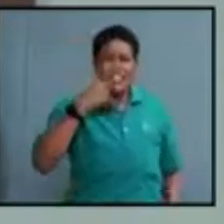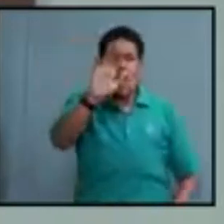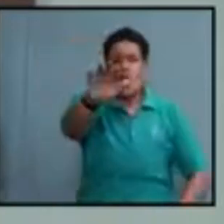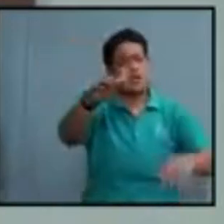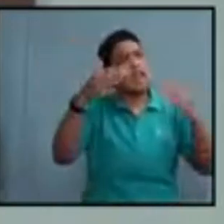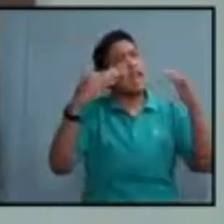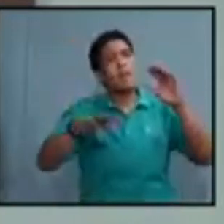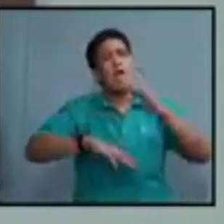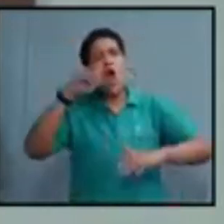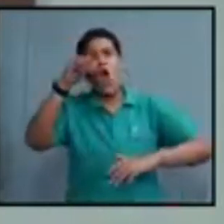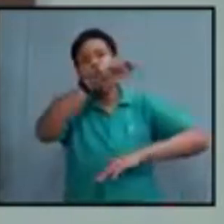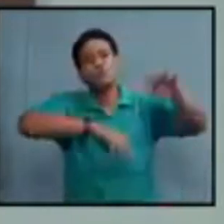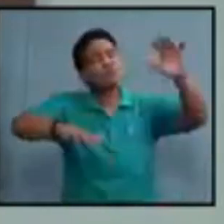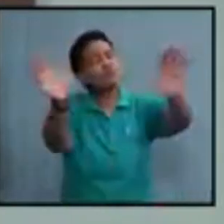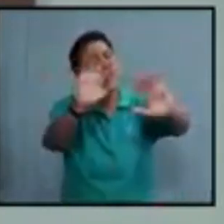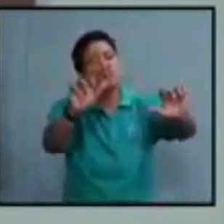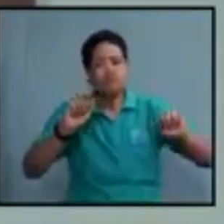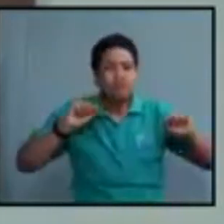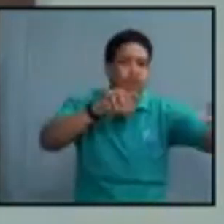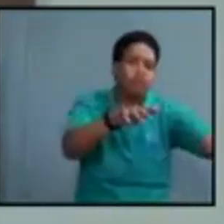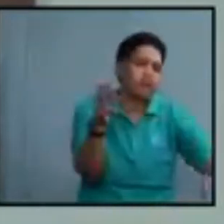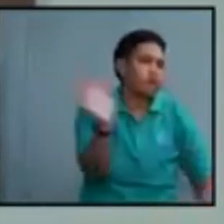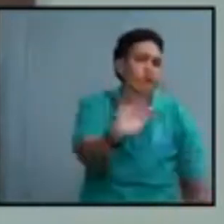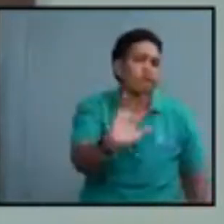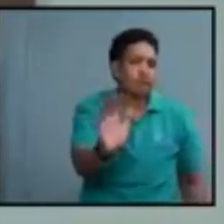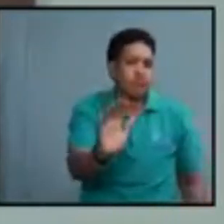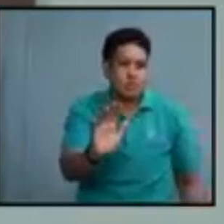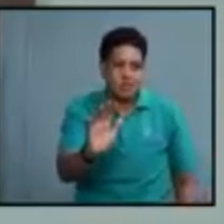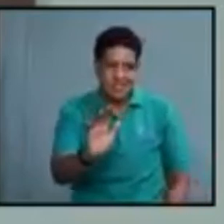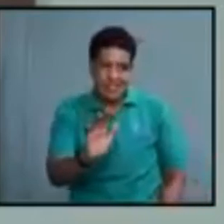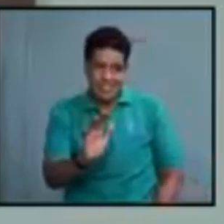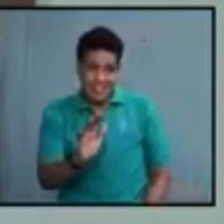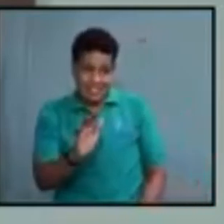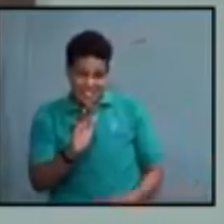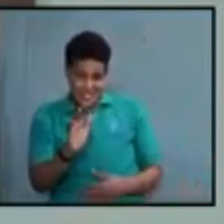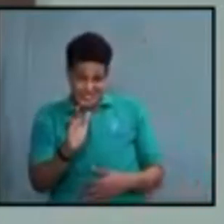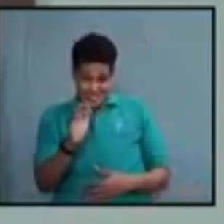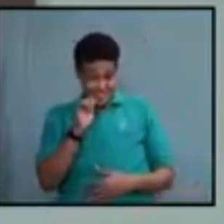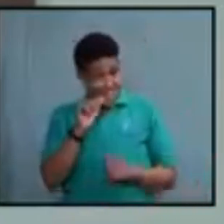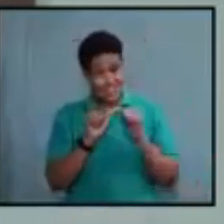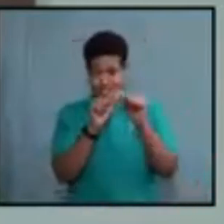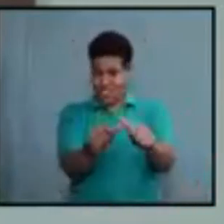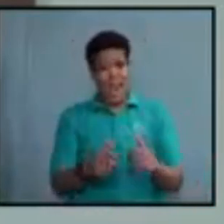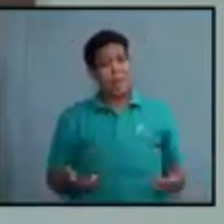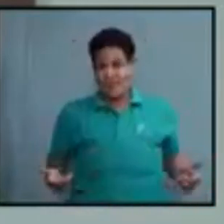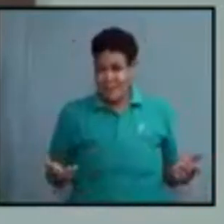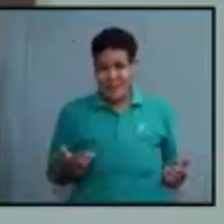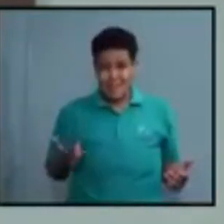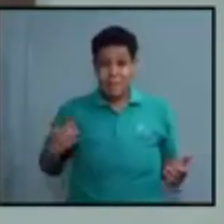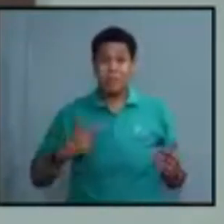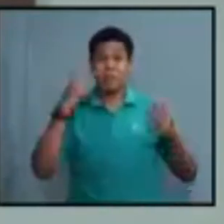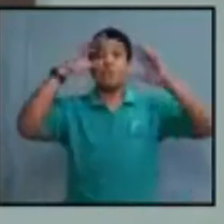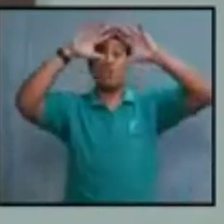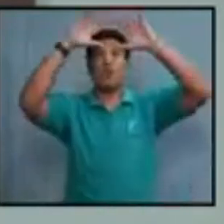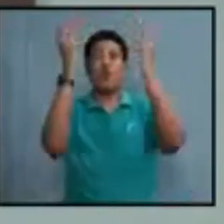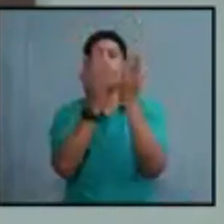limit your movement and limit your gatherings. That is not sustainable and we are seeing right around the world